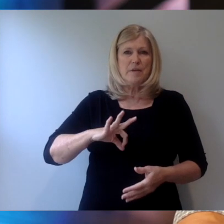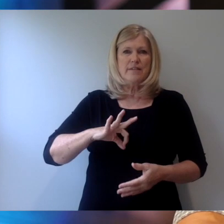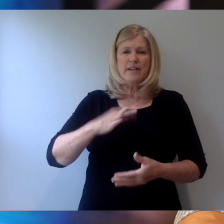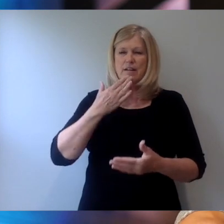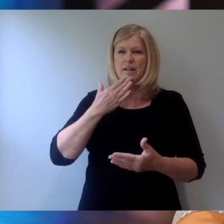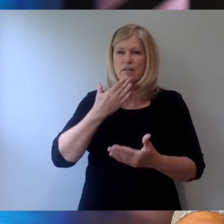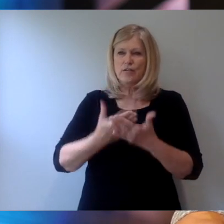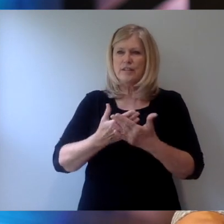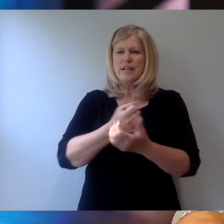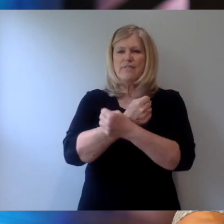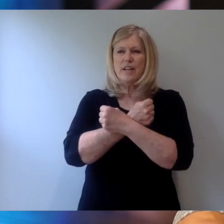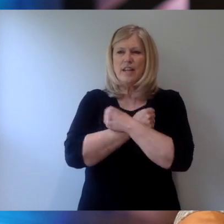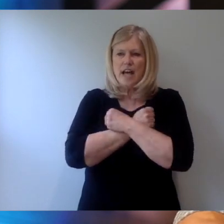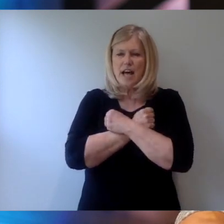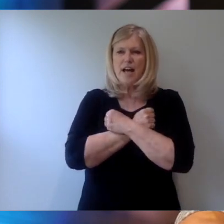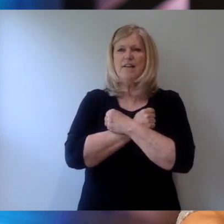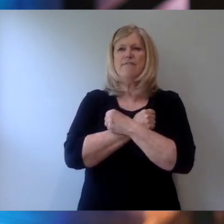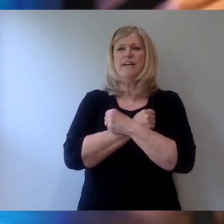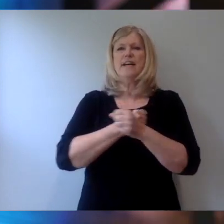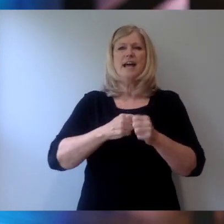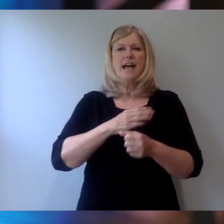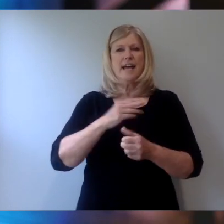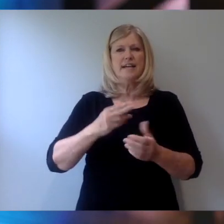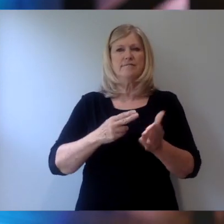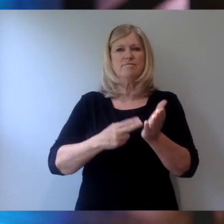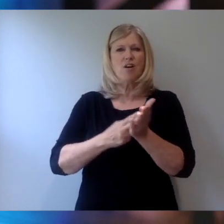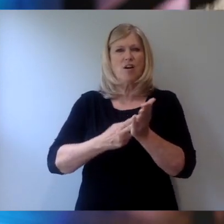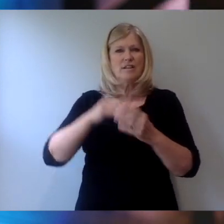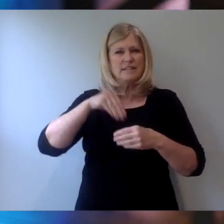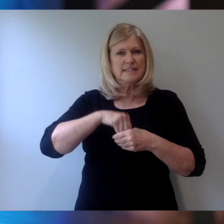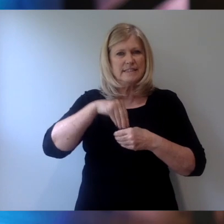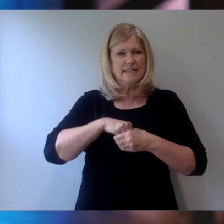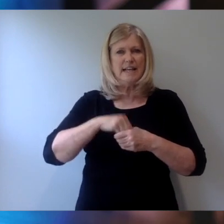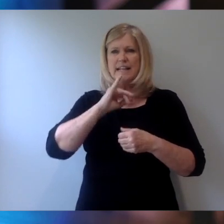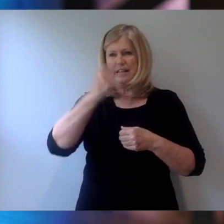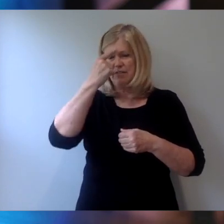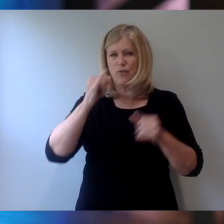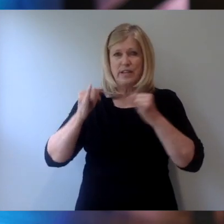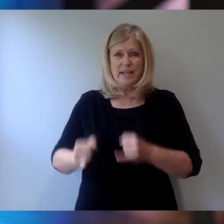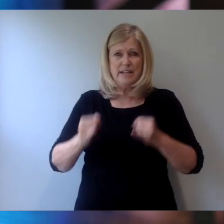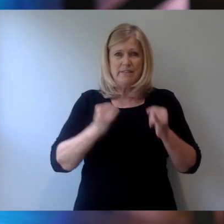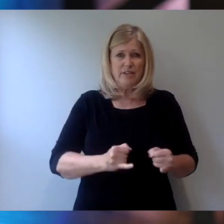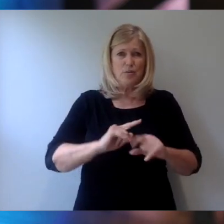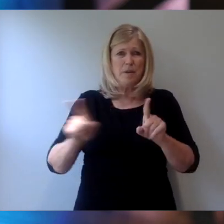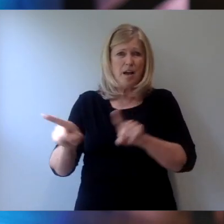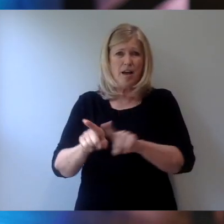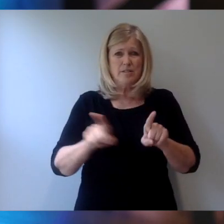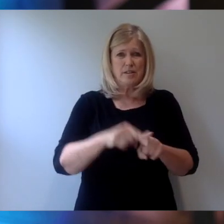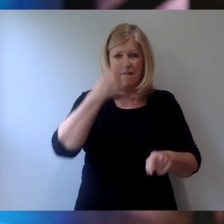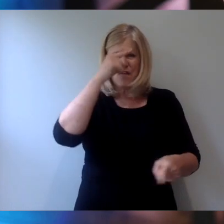of consistency, the benefit of integrity is for the individual but it's also for their brothers and sisters in Christ.